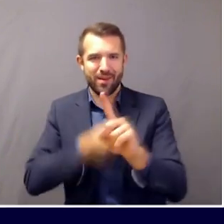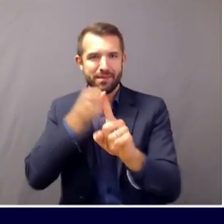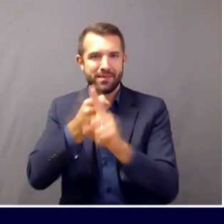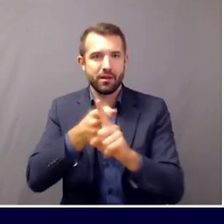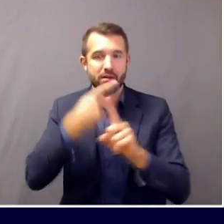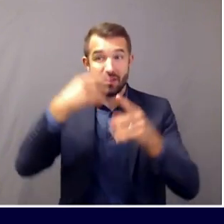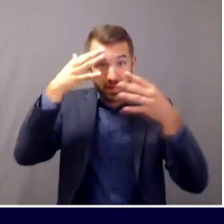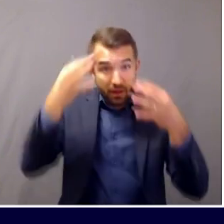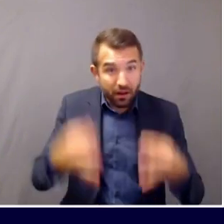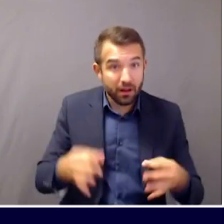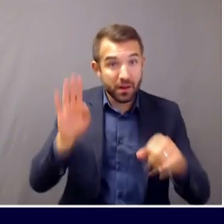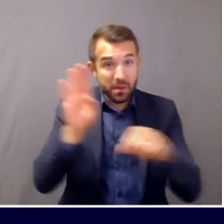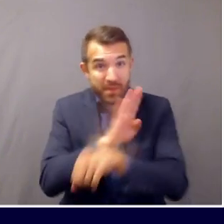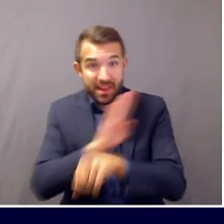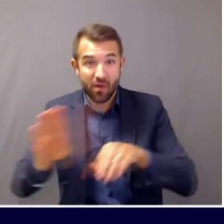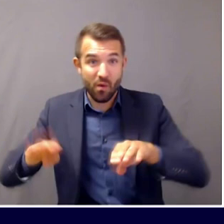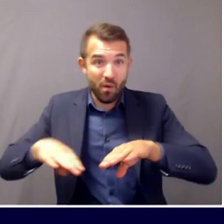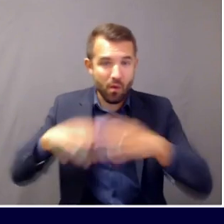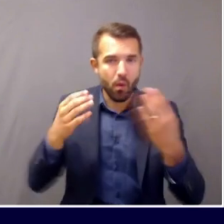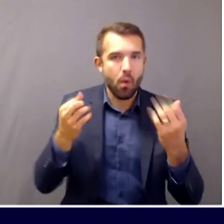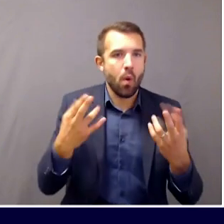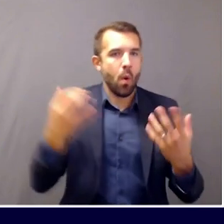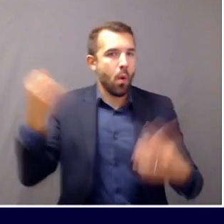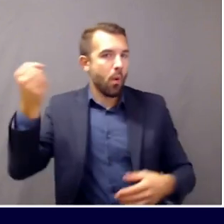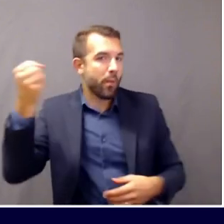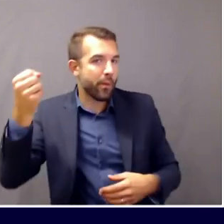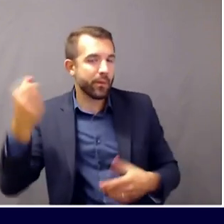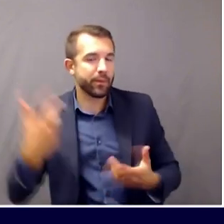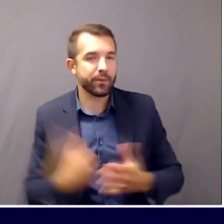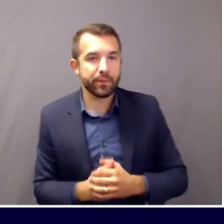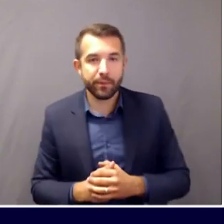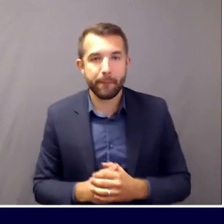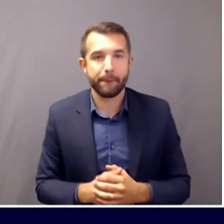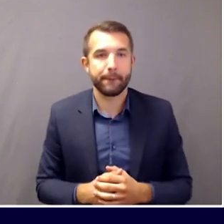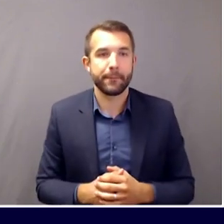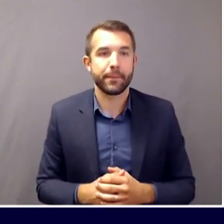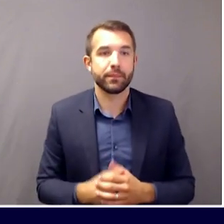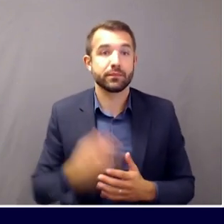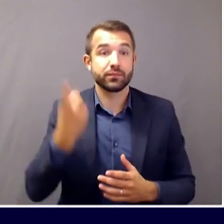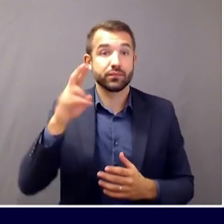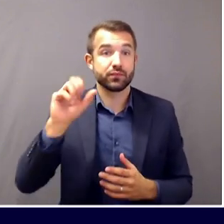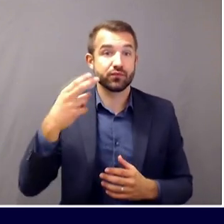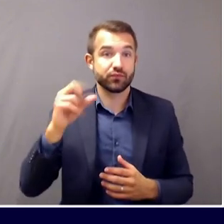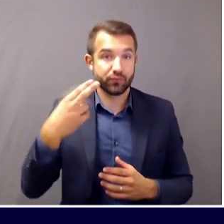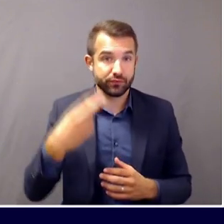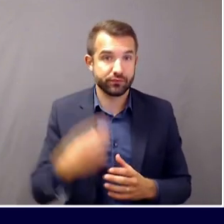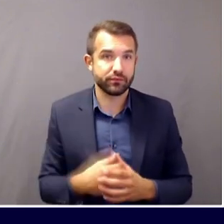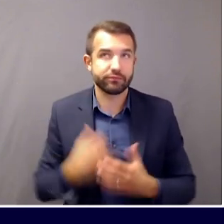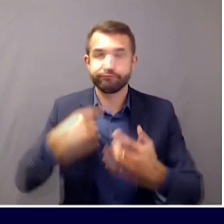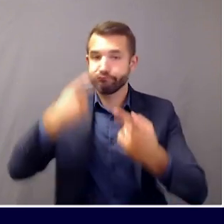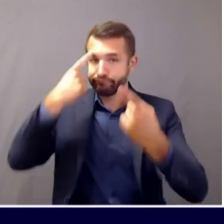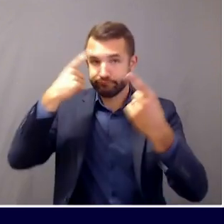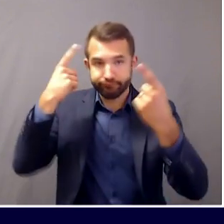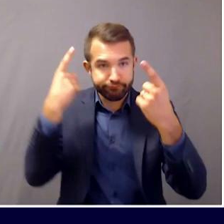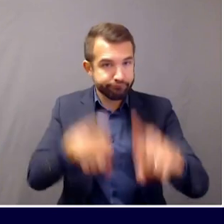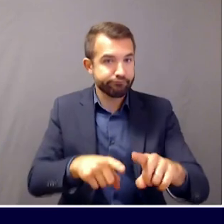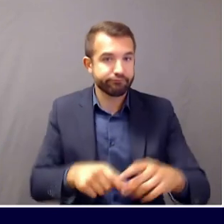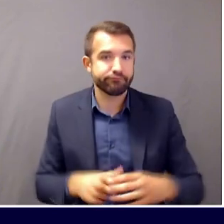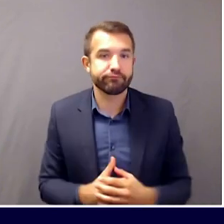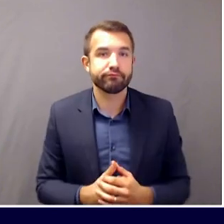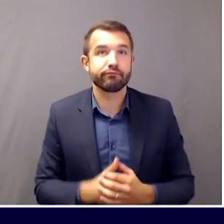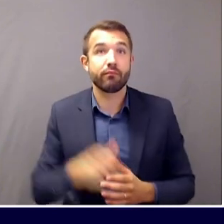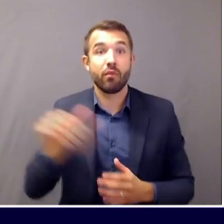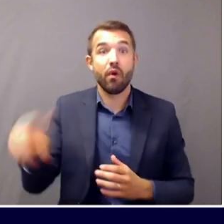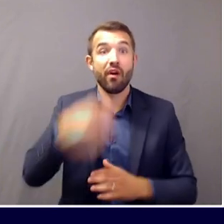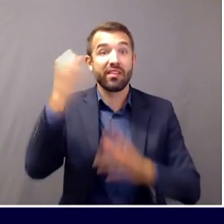what will and won't happen this fall. I agree with that. What we've seen in other states is that opening before there had